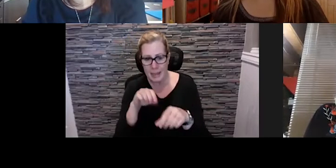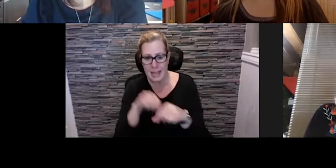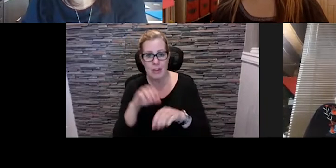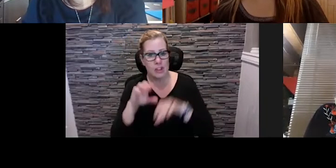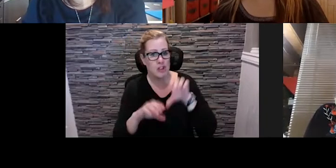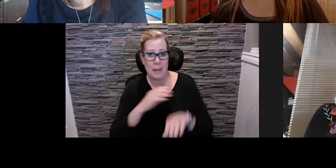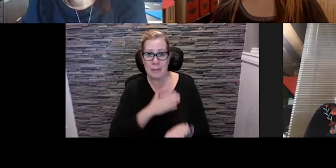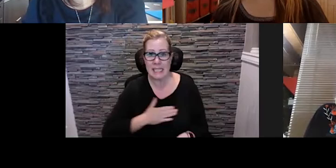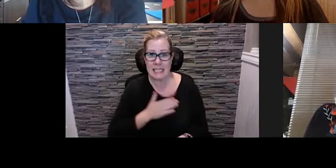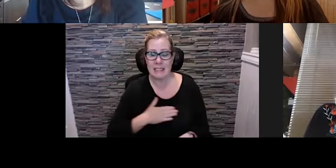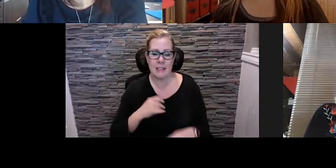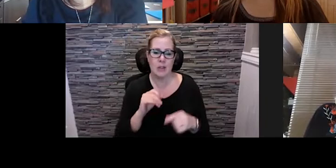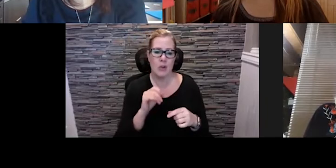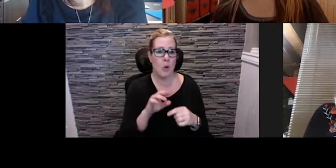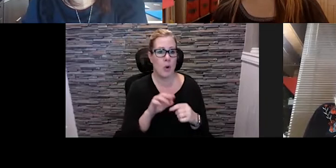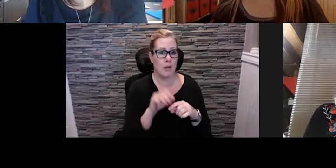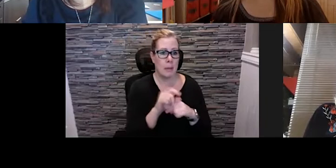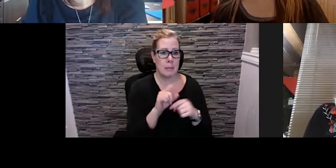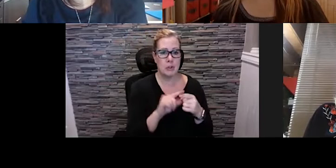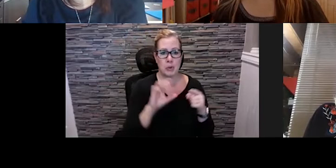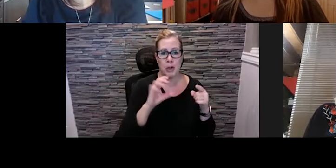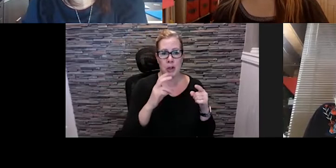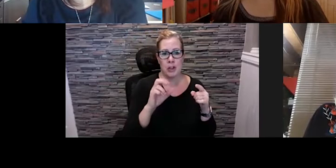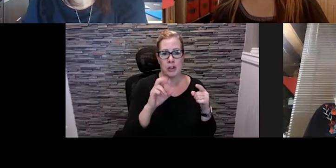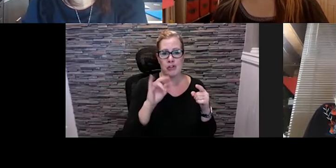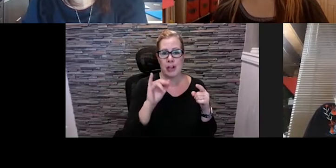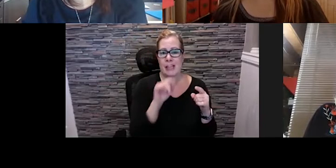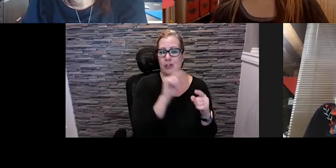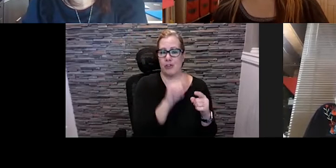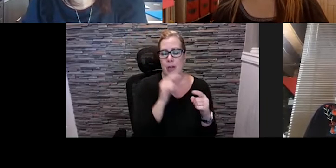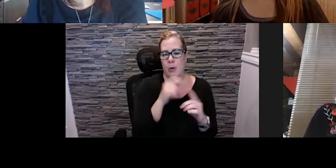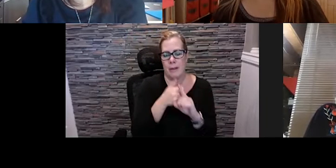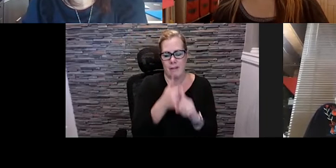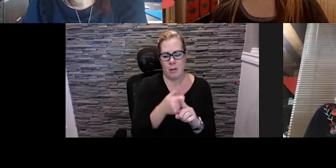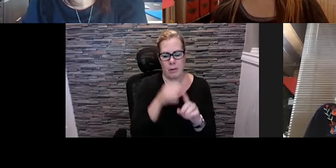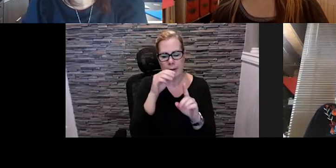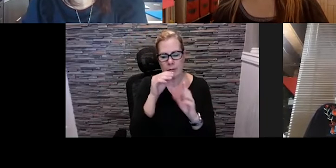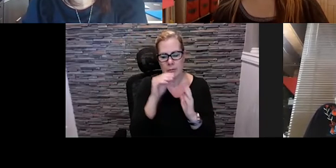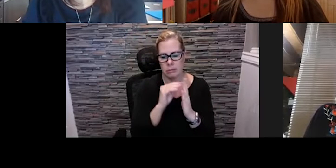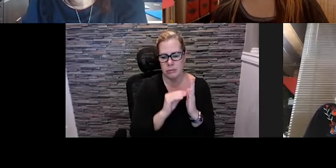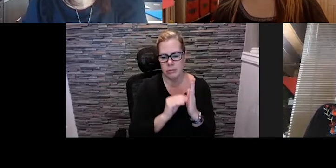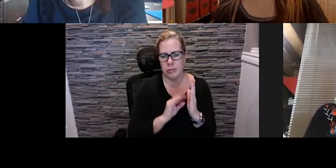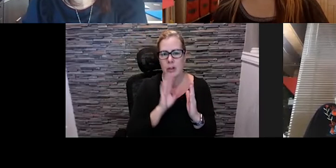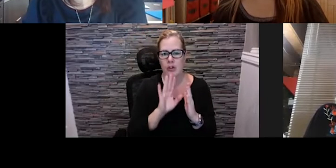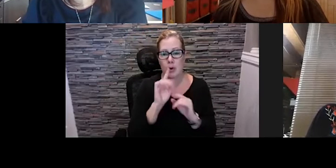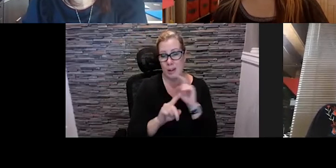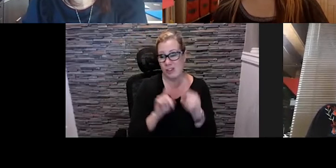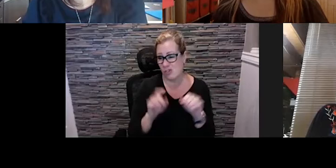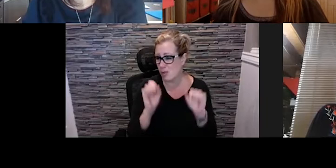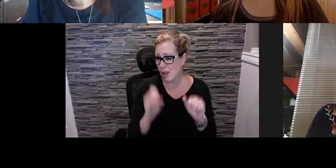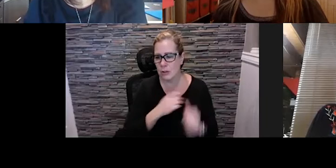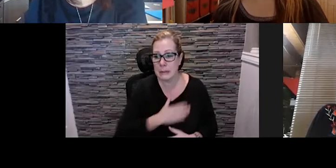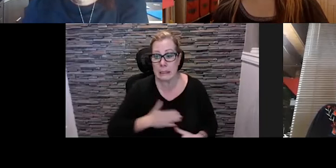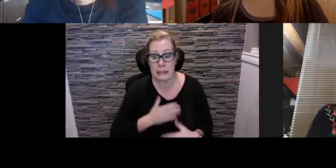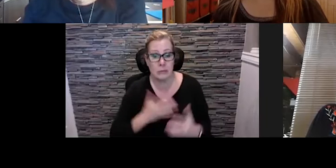chat or to Sherry, she's going to be tracking them and she'll let me know when we've got a question that needs to be answered. So please, we want to